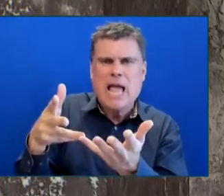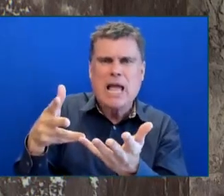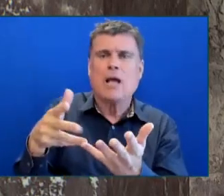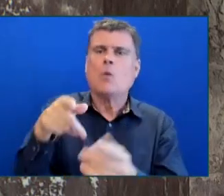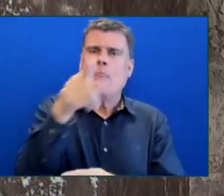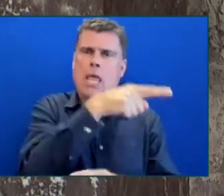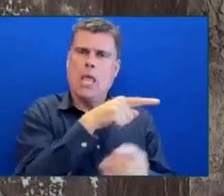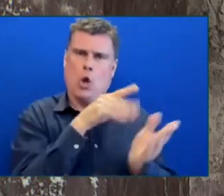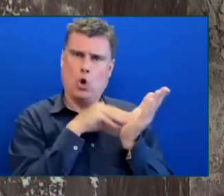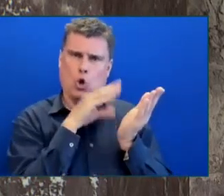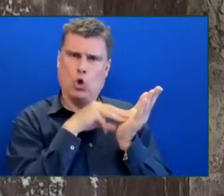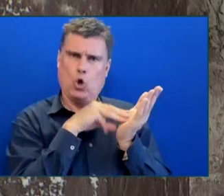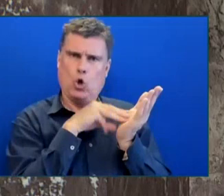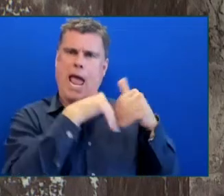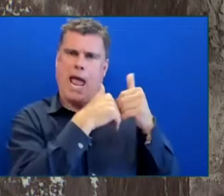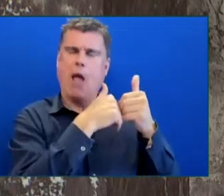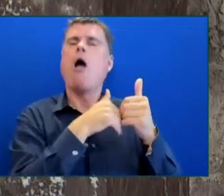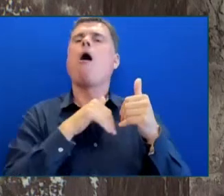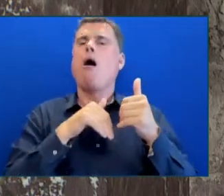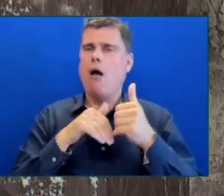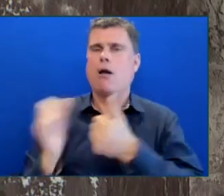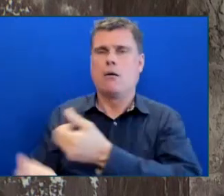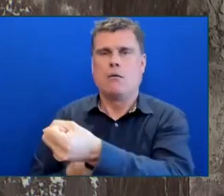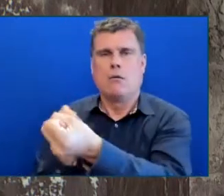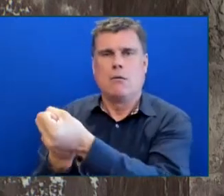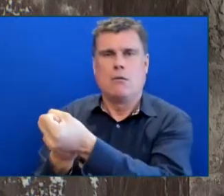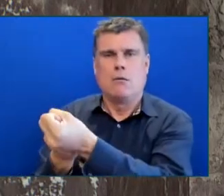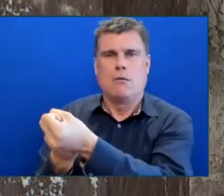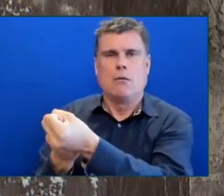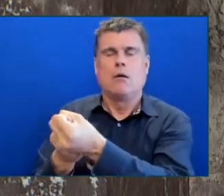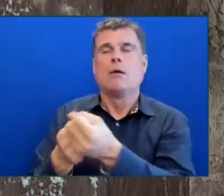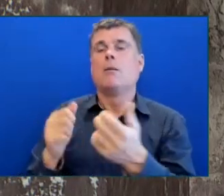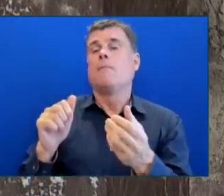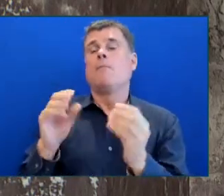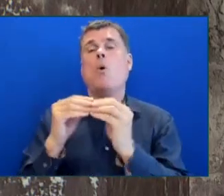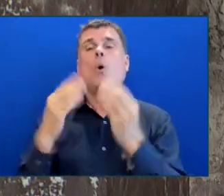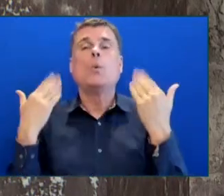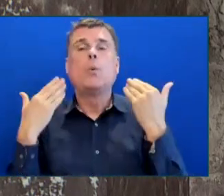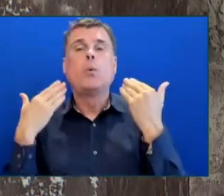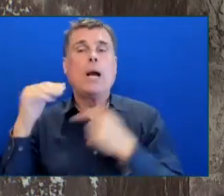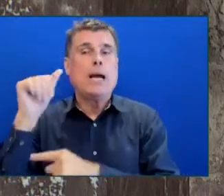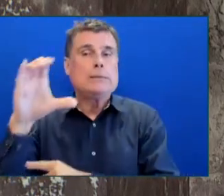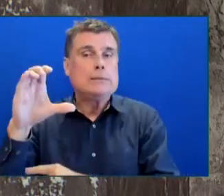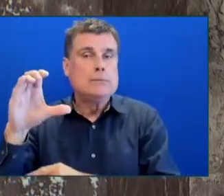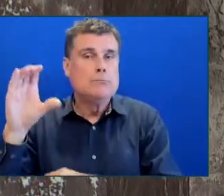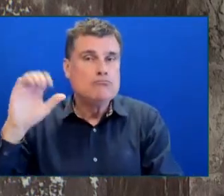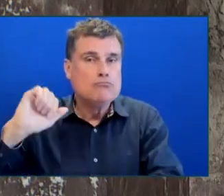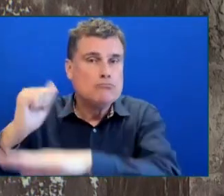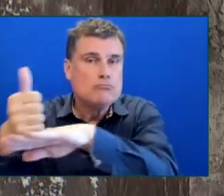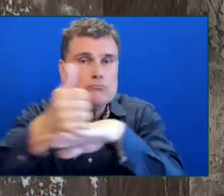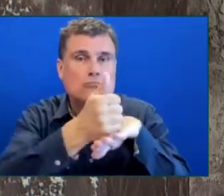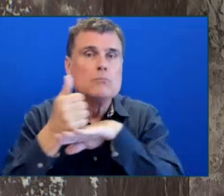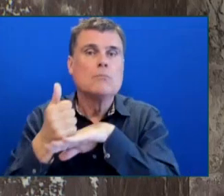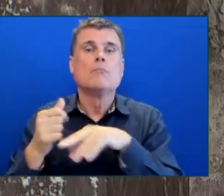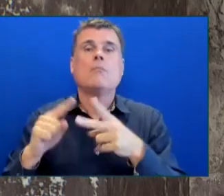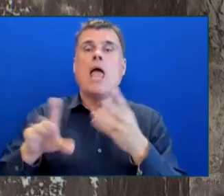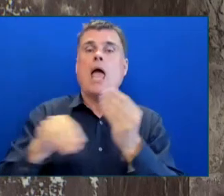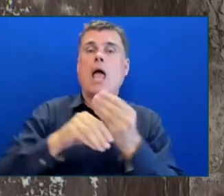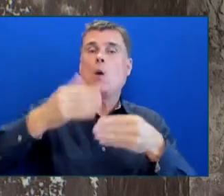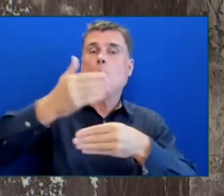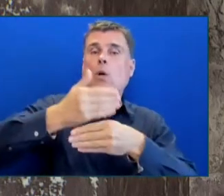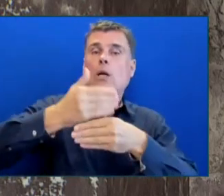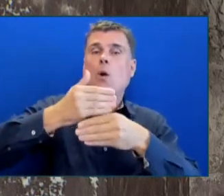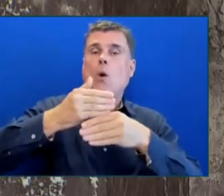sites within buildings. Work is being done right now, adding window films and external shading and retrofitting from some sites